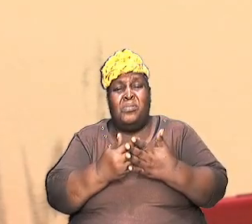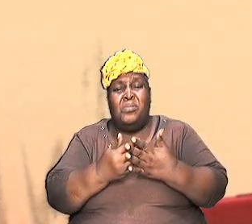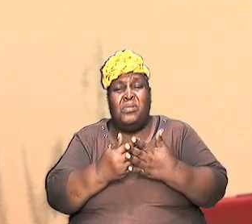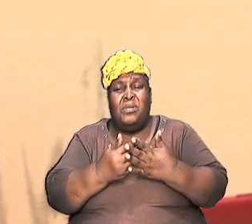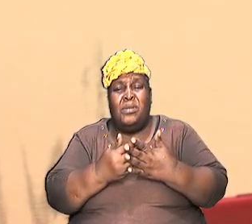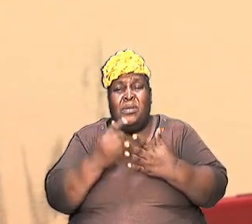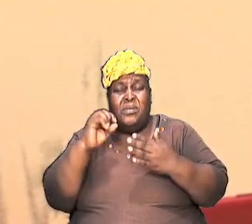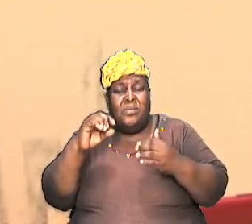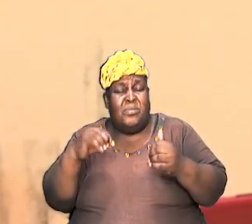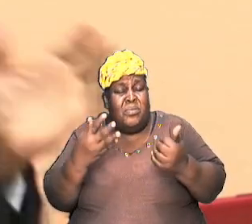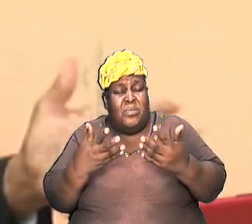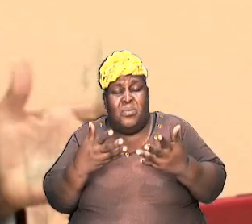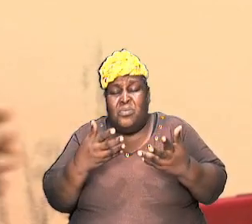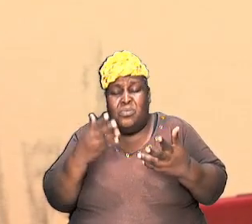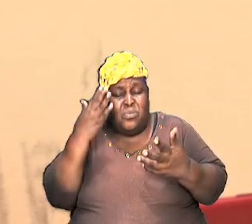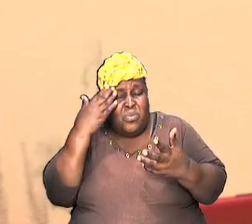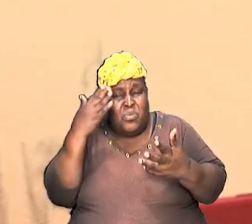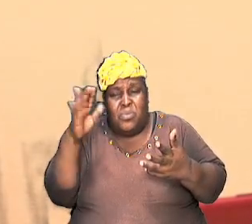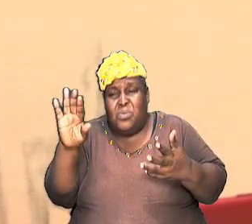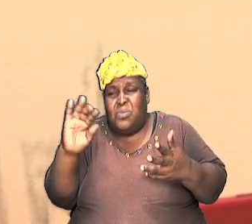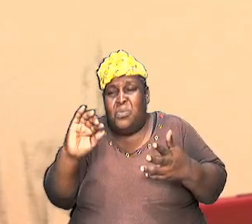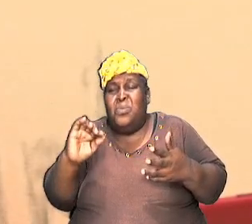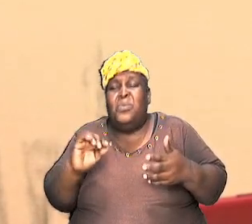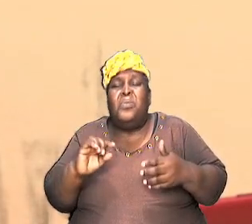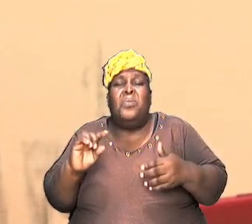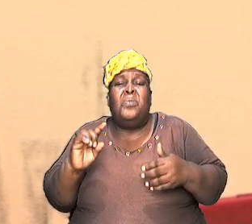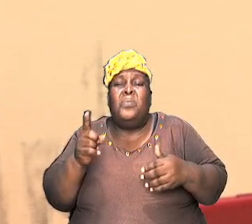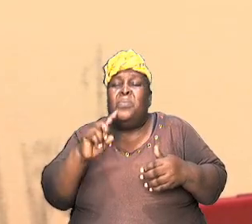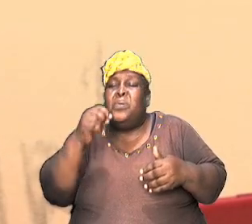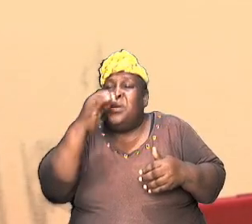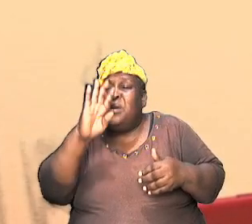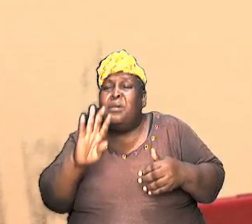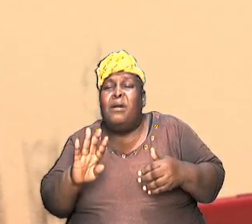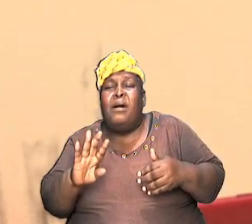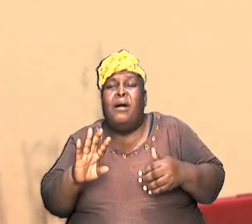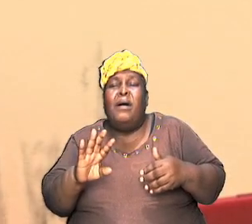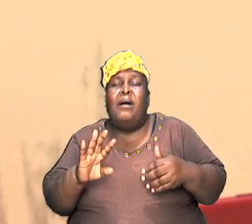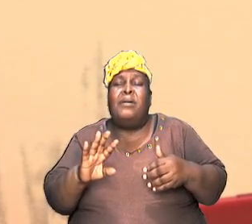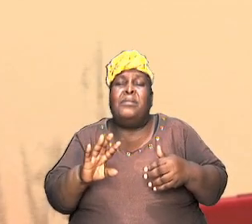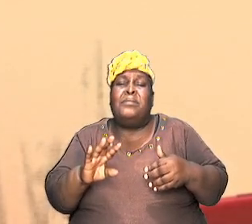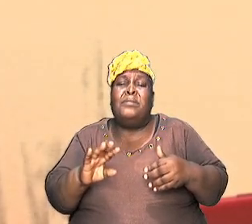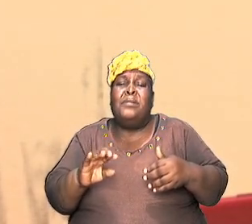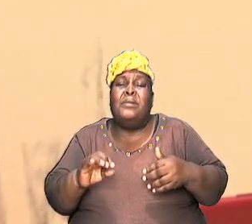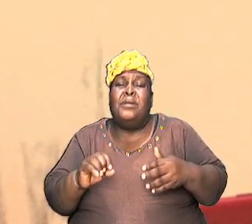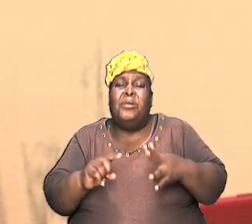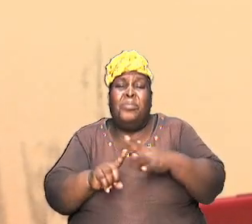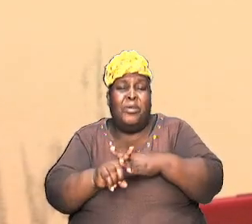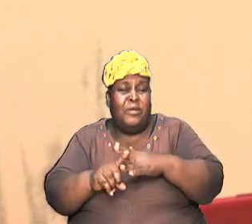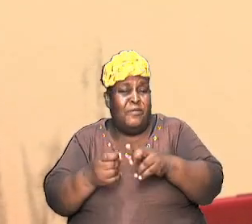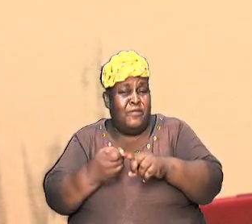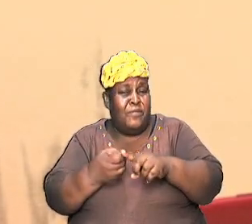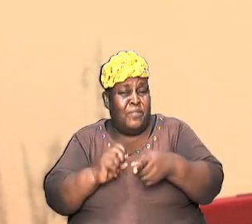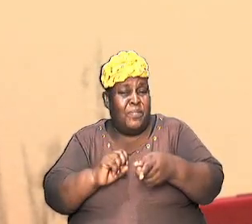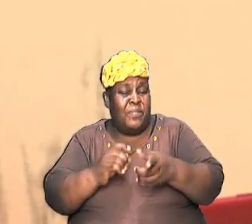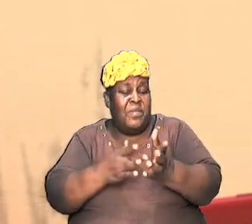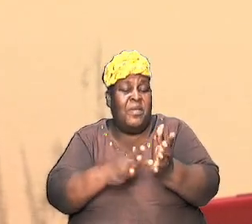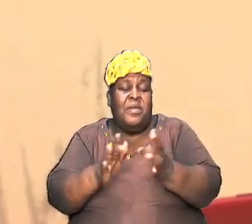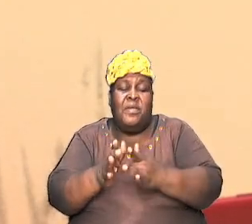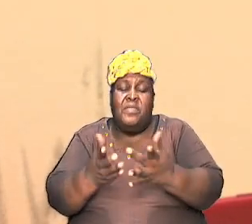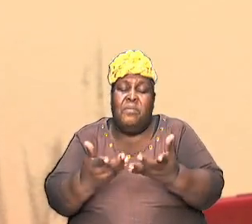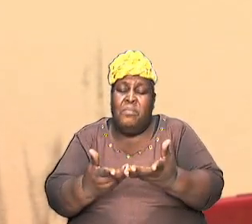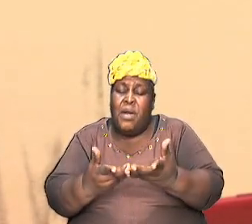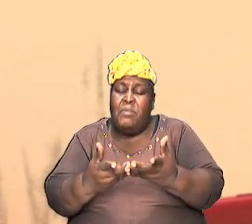originates or anything like that. What the Bible declared to us in the book of Genesis